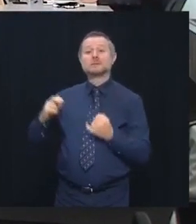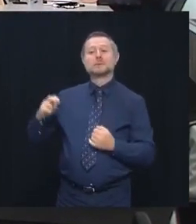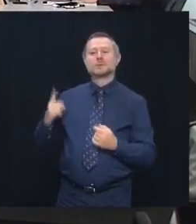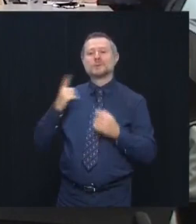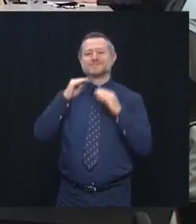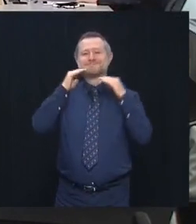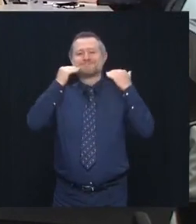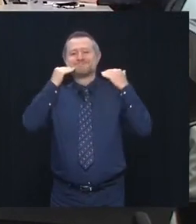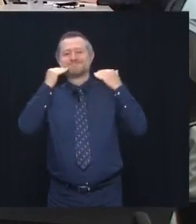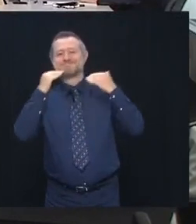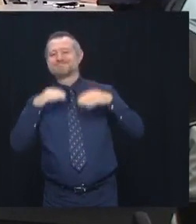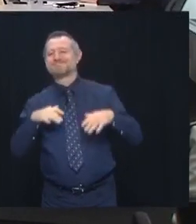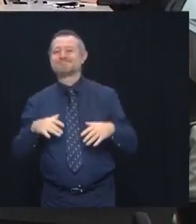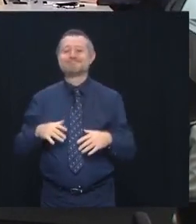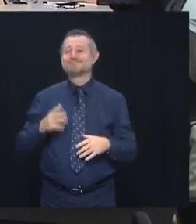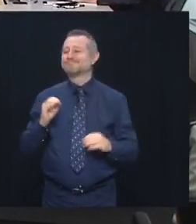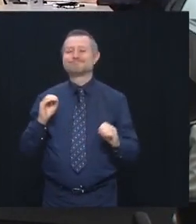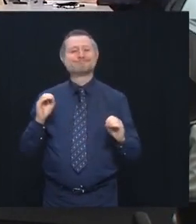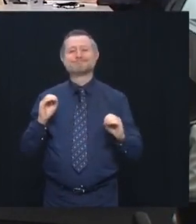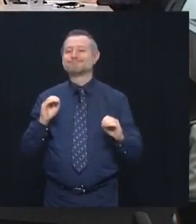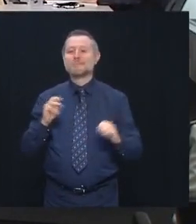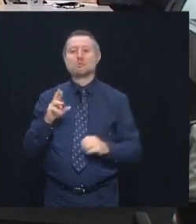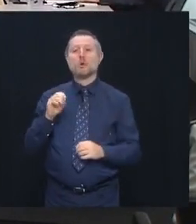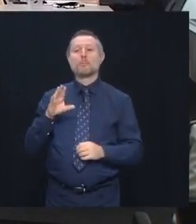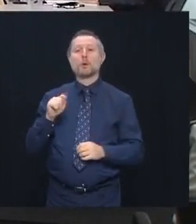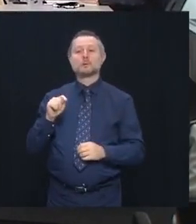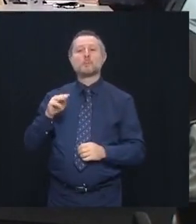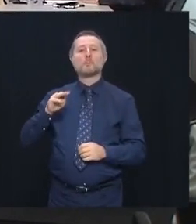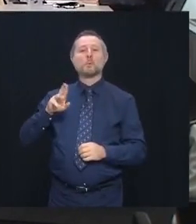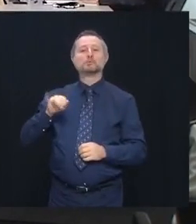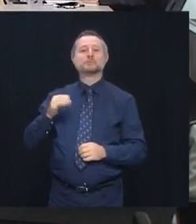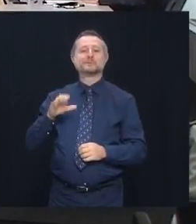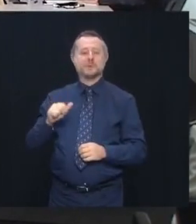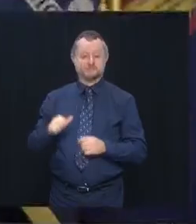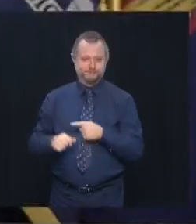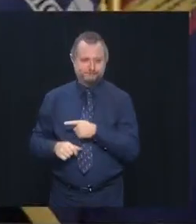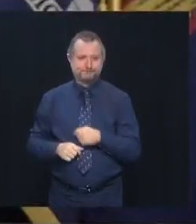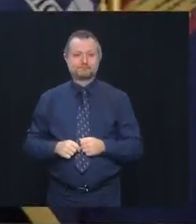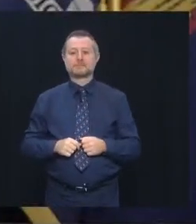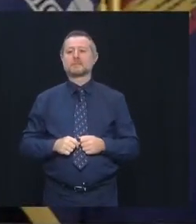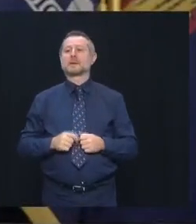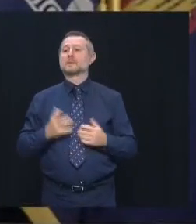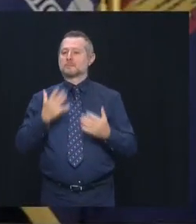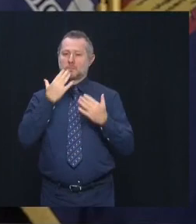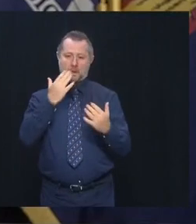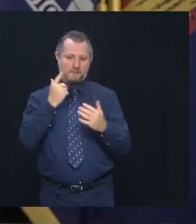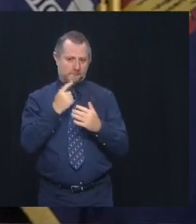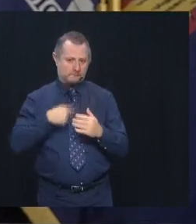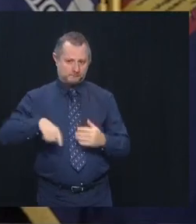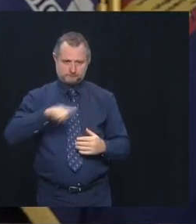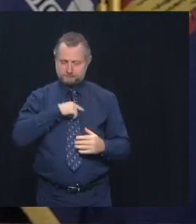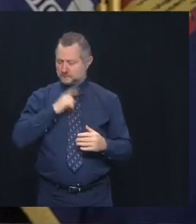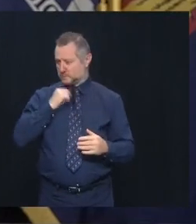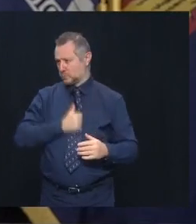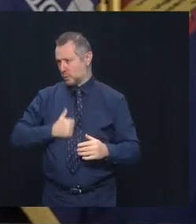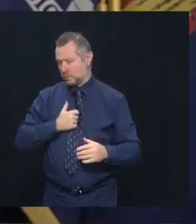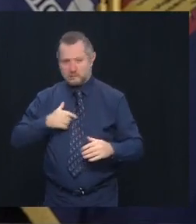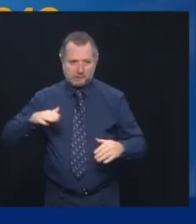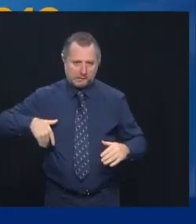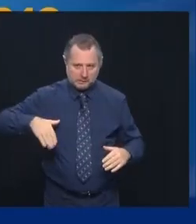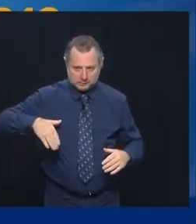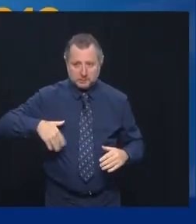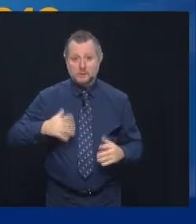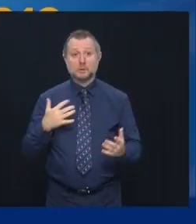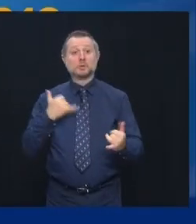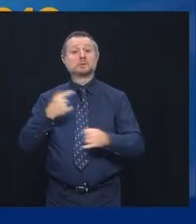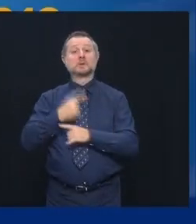jovial Rob Mejiga, Budget Director. Thank you, and again, I apologize for being late. Today is day 219,